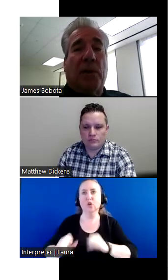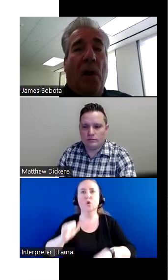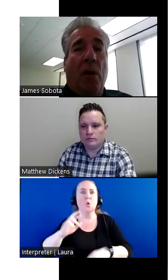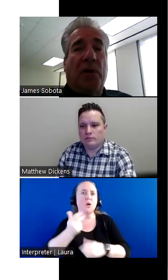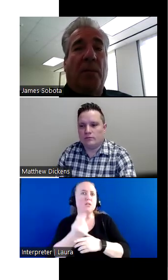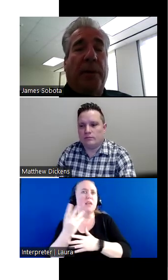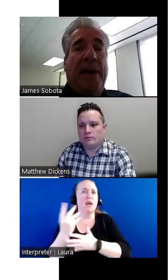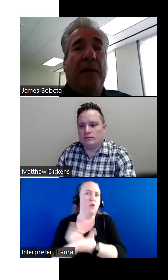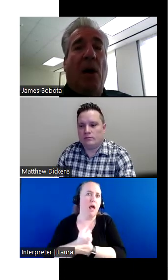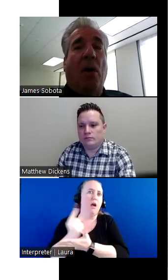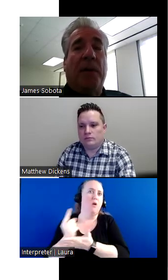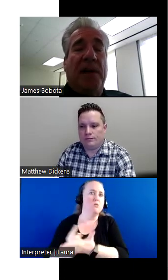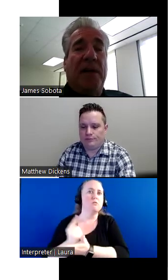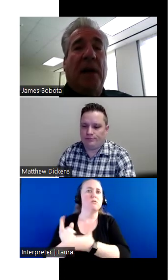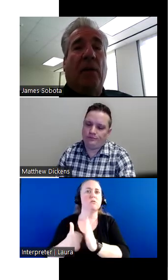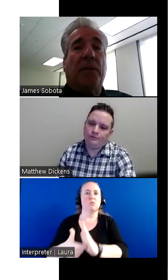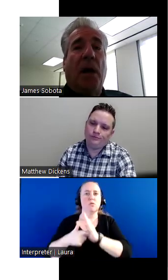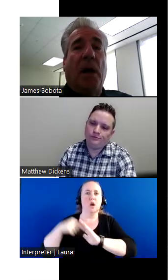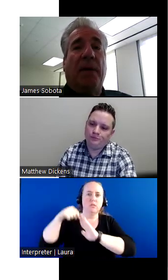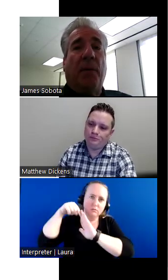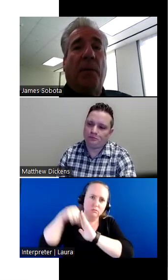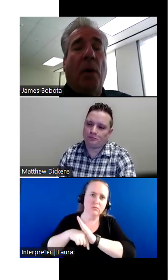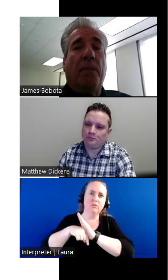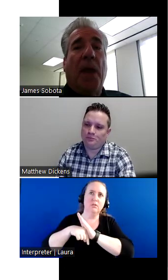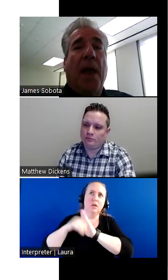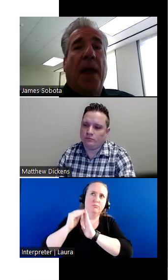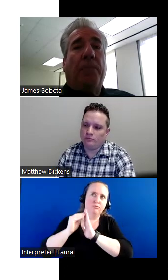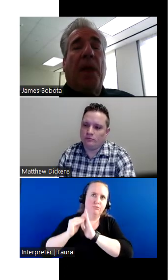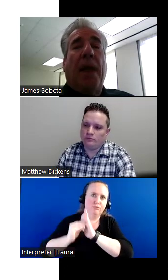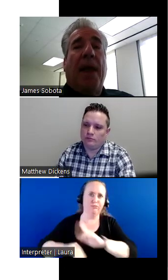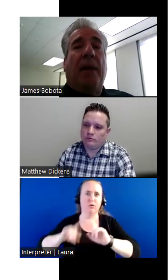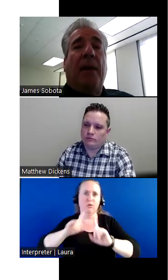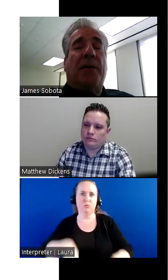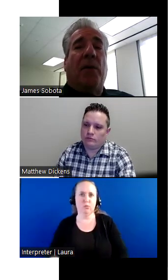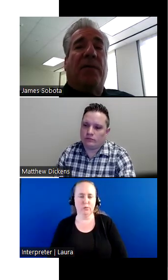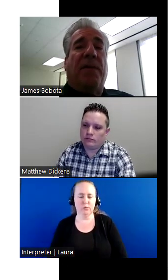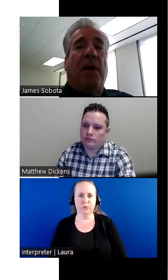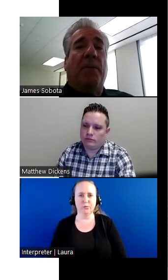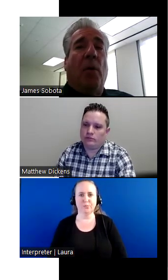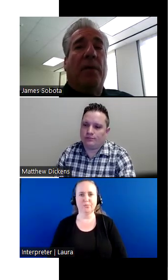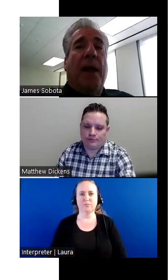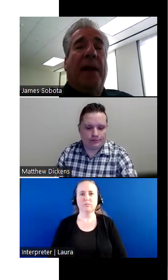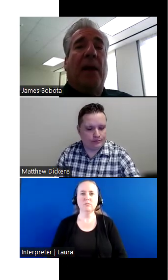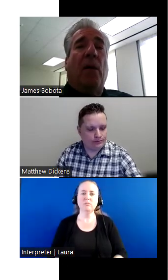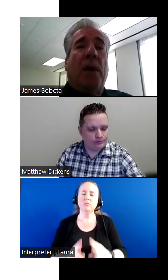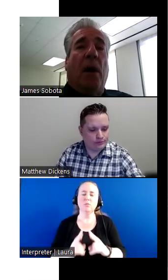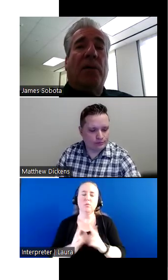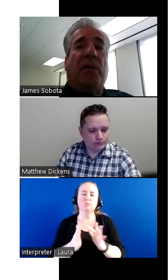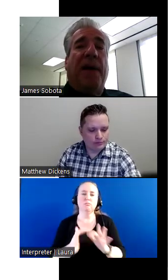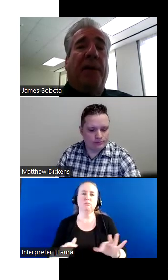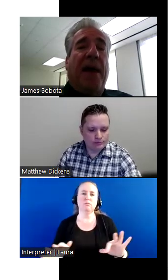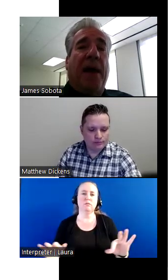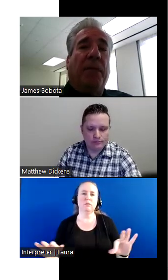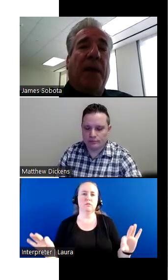hours long to complete all the details of the report. And so it's very important. And, uh, we